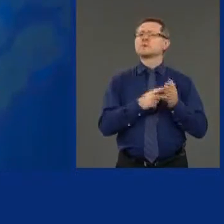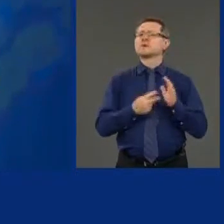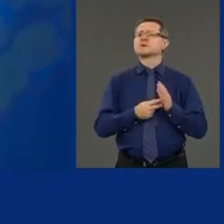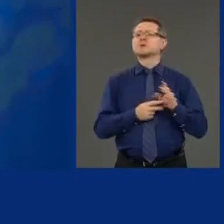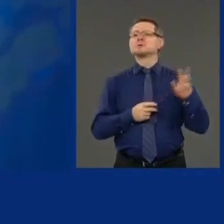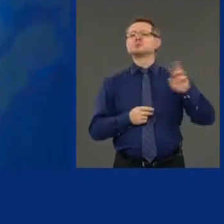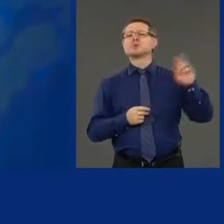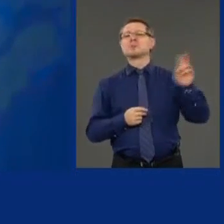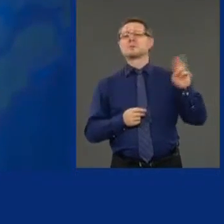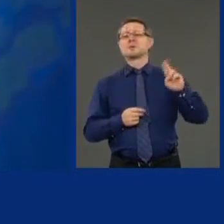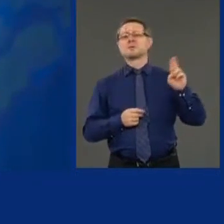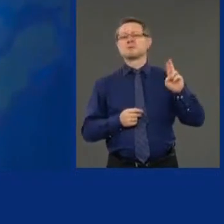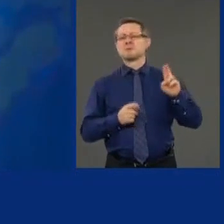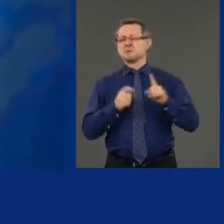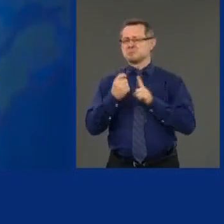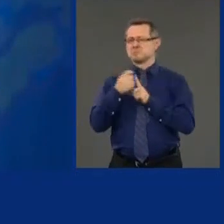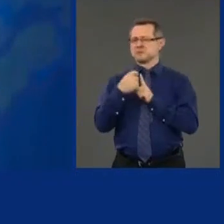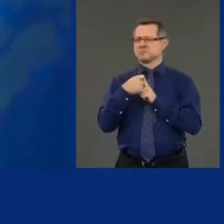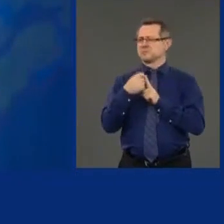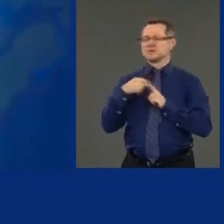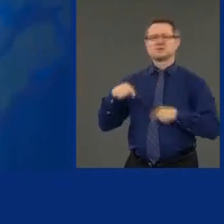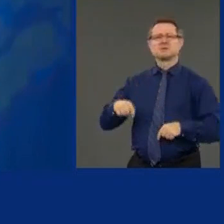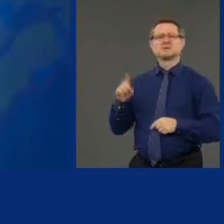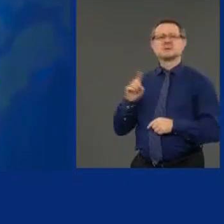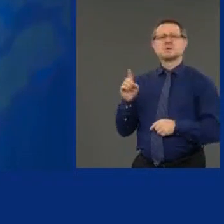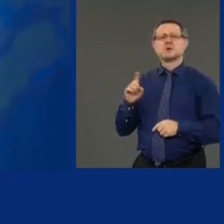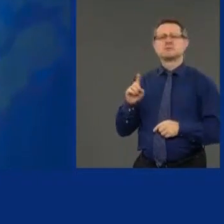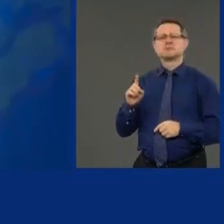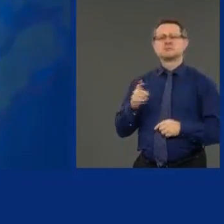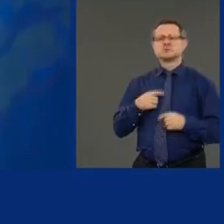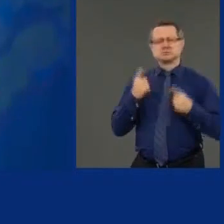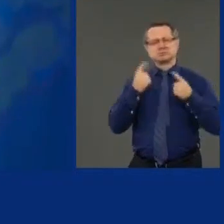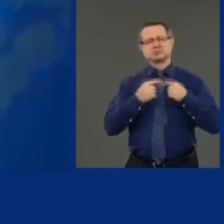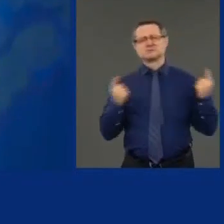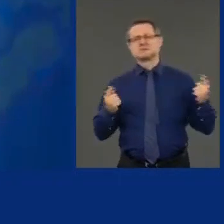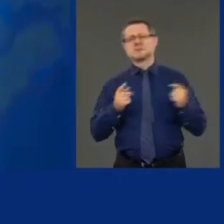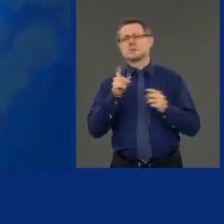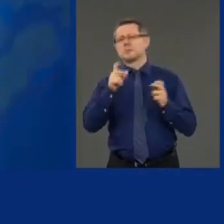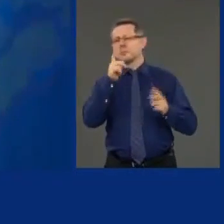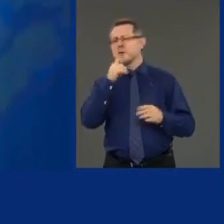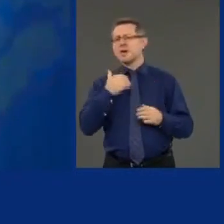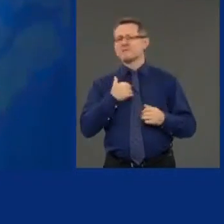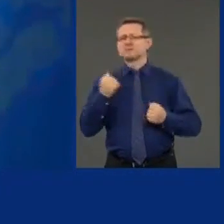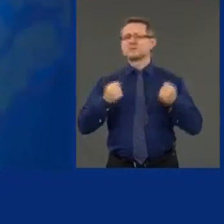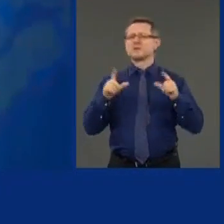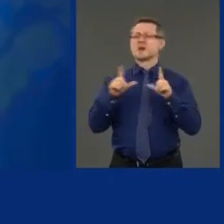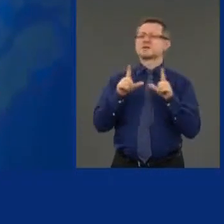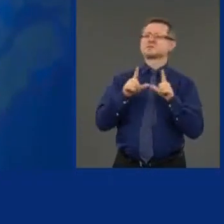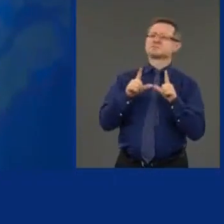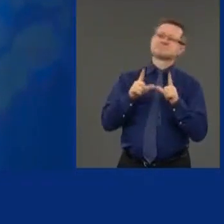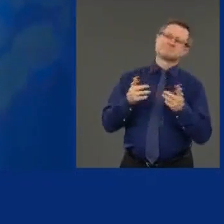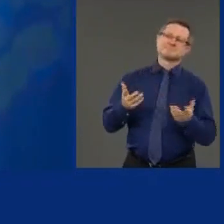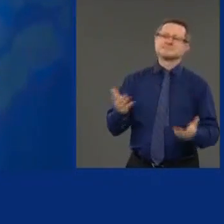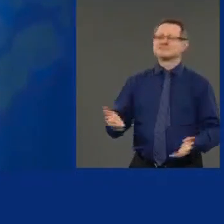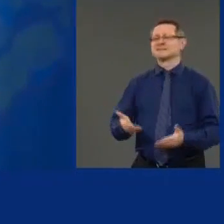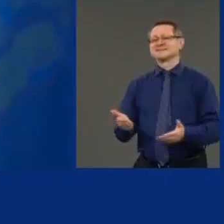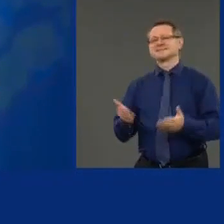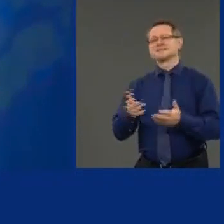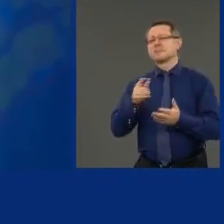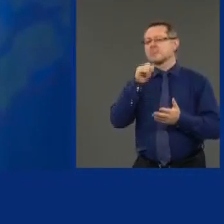We disagree with their position on driver's license for undocumented people, which we do. Because we disagree,